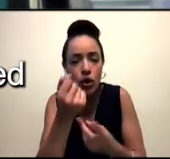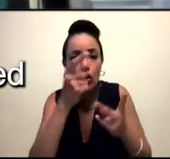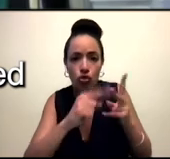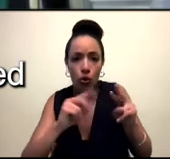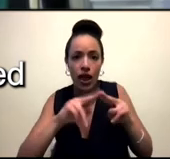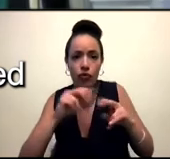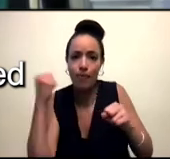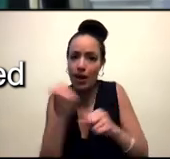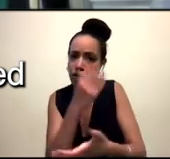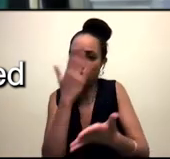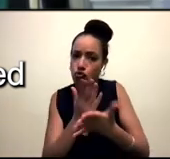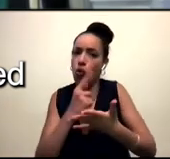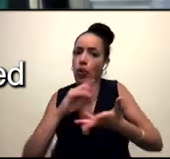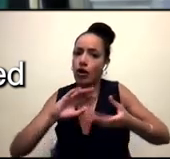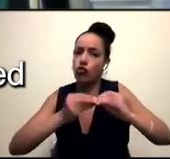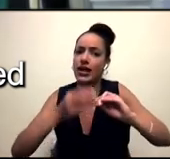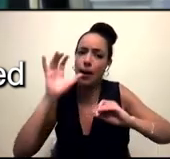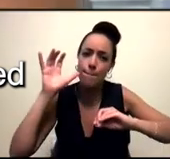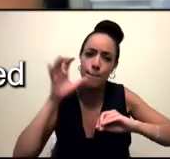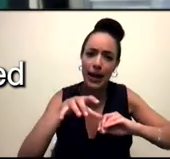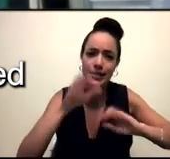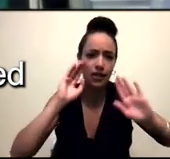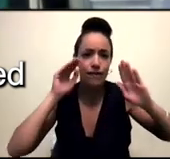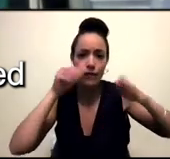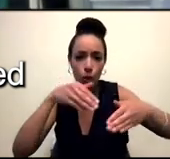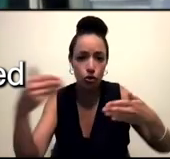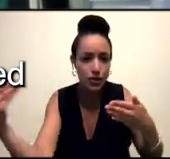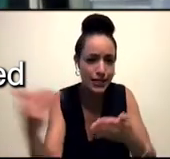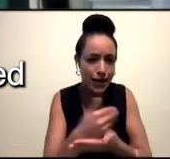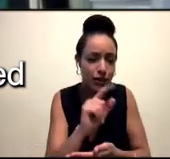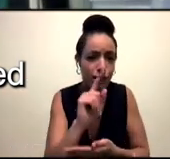safety first, you know, and are not centered around other things, like safety.